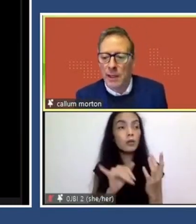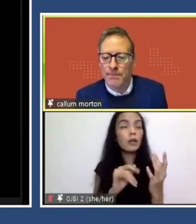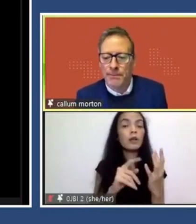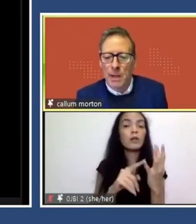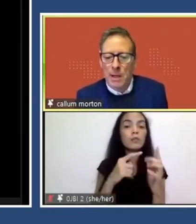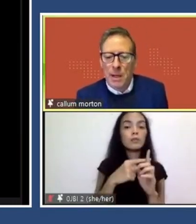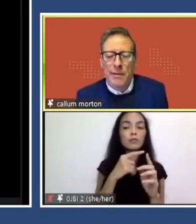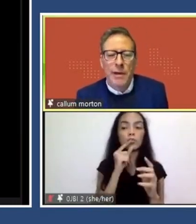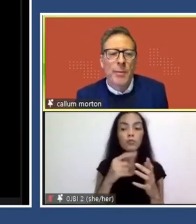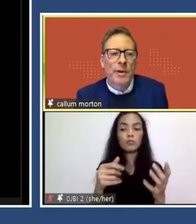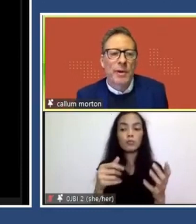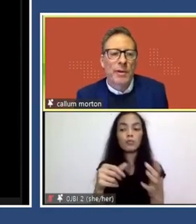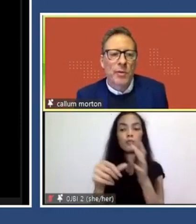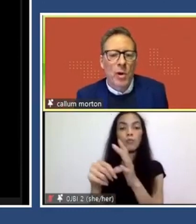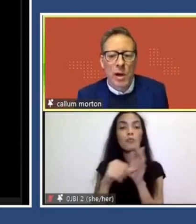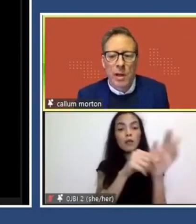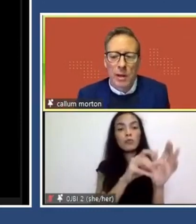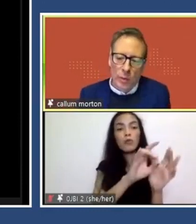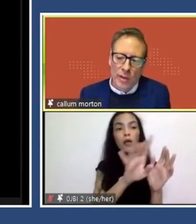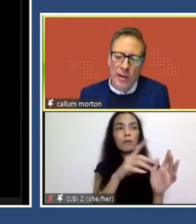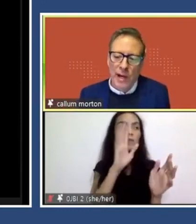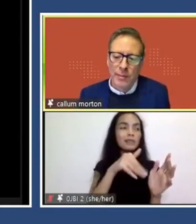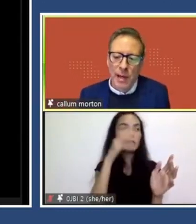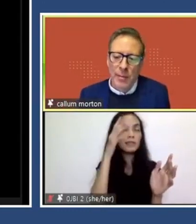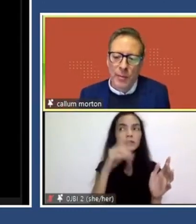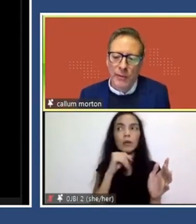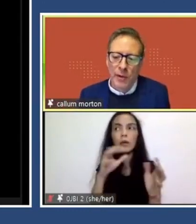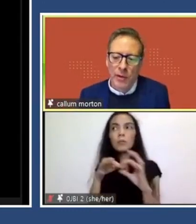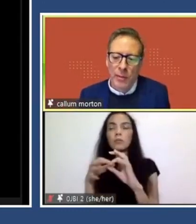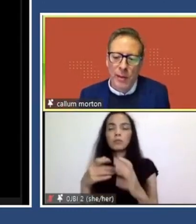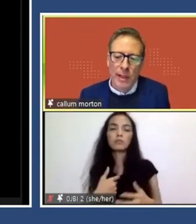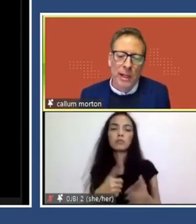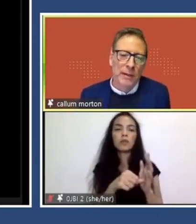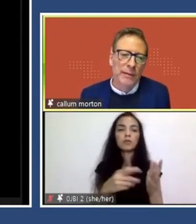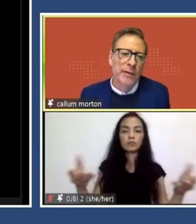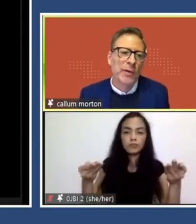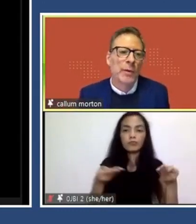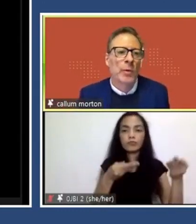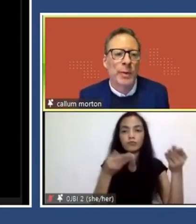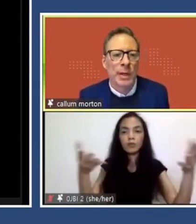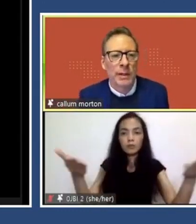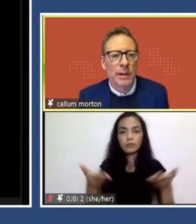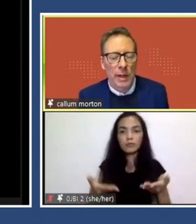connector. And there are a number of reasons why we started MAP with a focus on public art. The first thing would have been